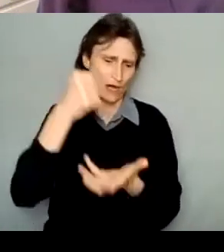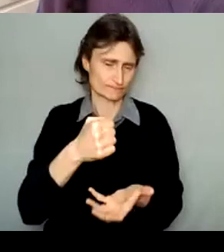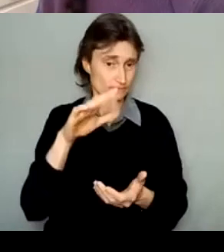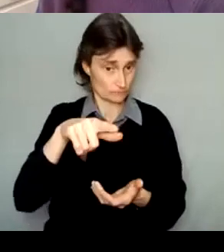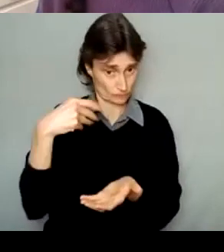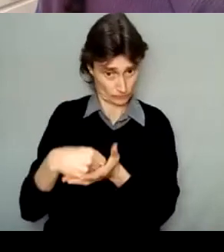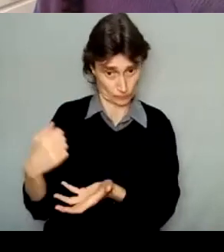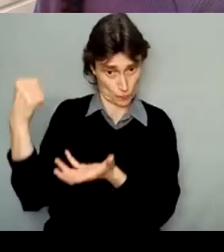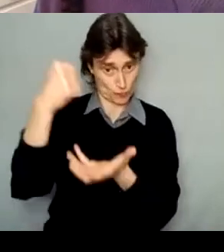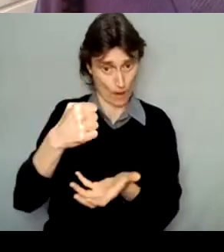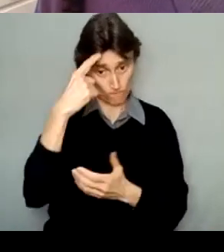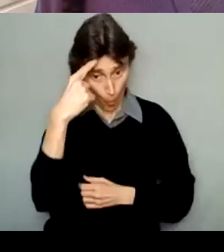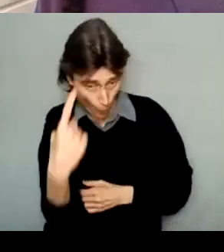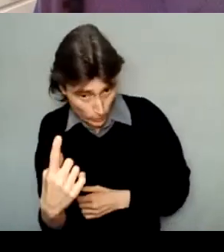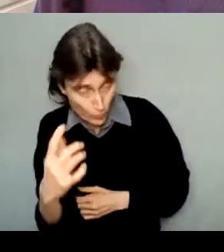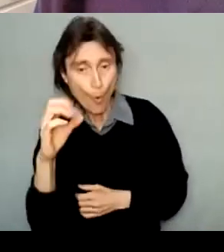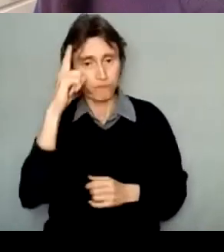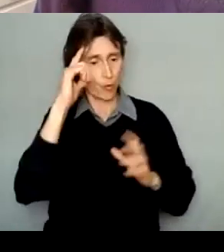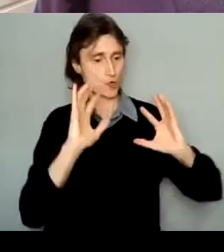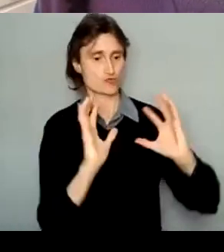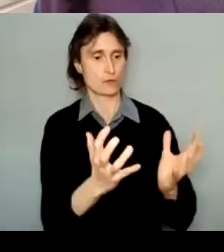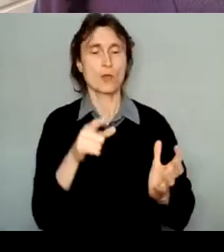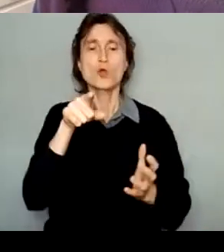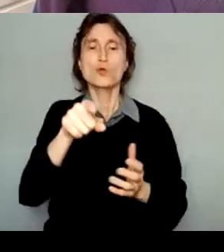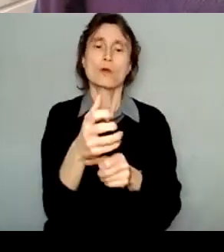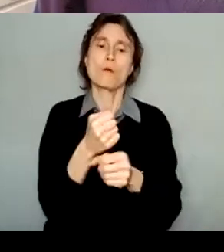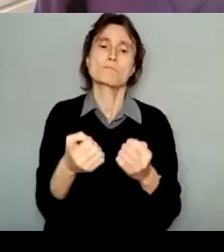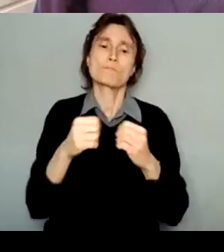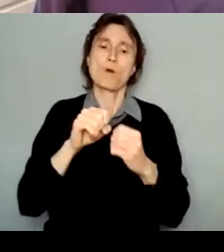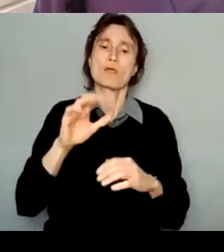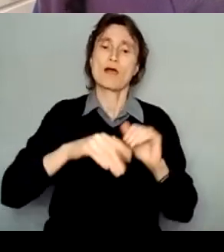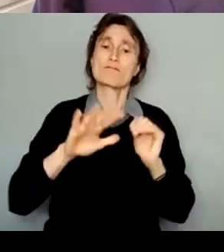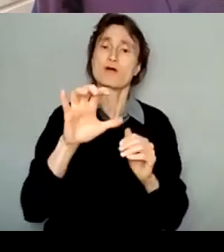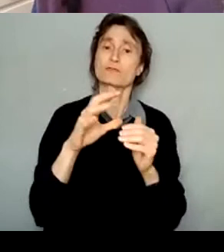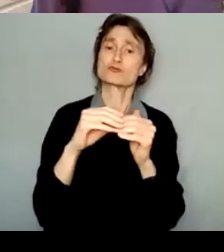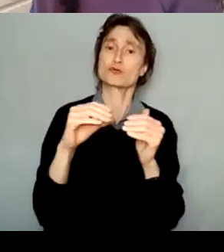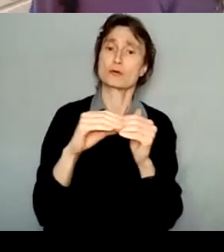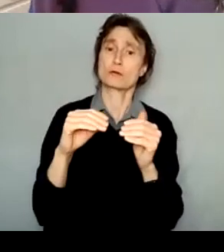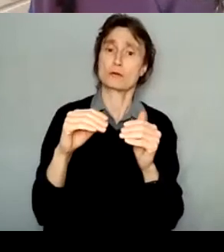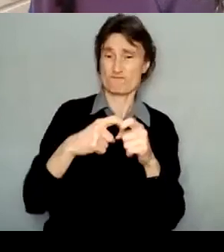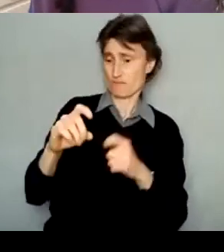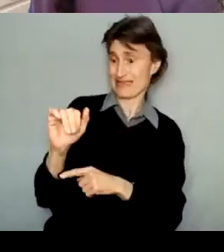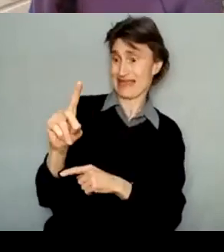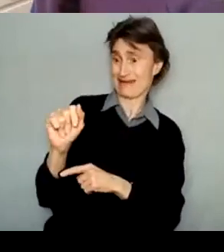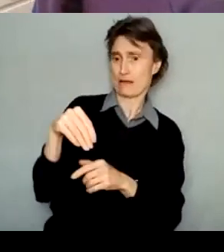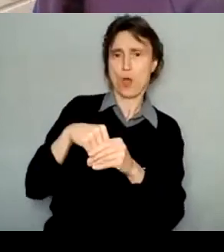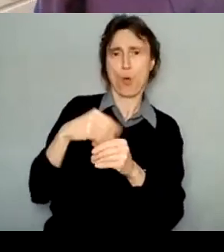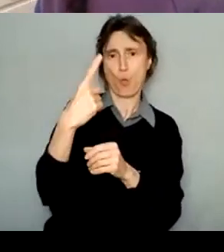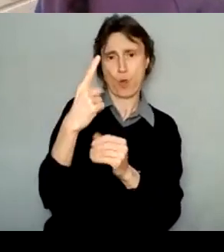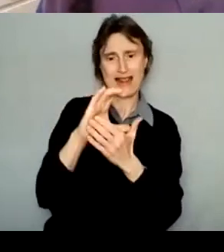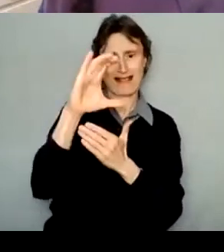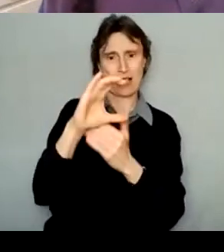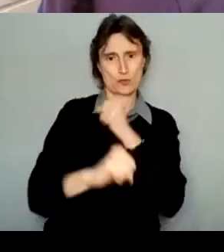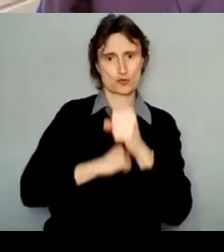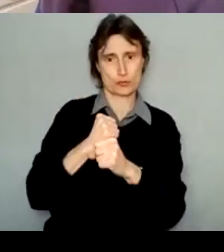of a collective, and you receive more than $500 from CADA in a single calendar year, we are required to